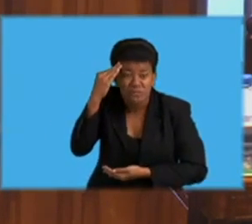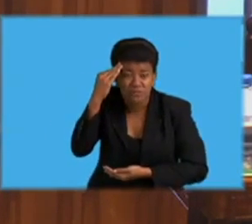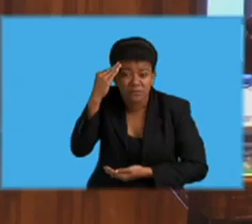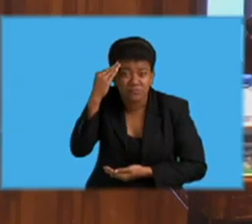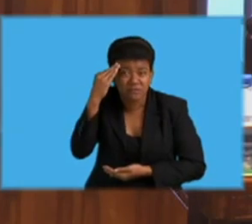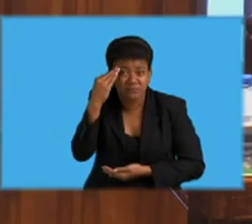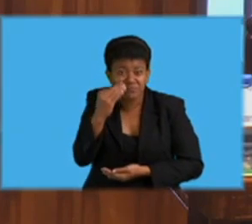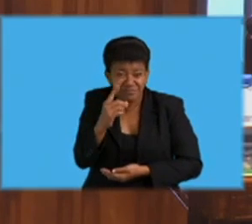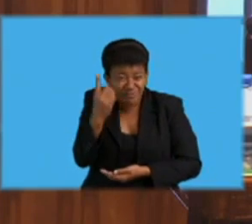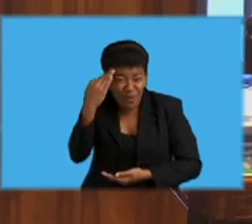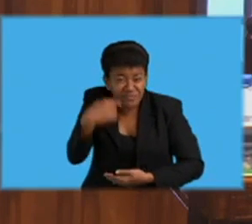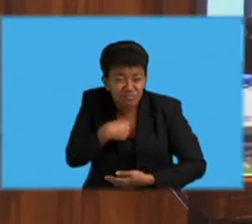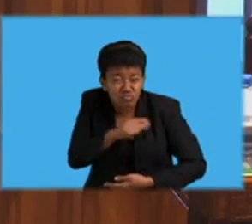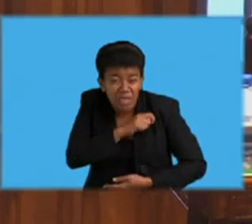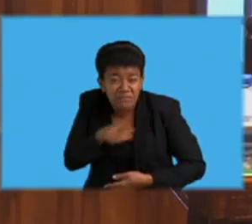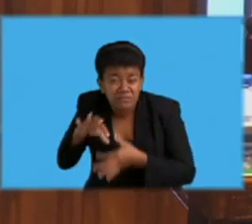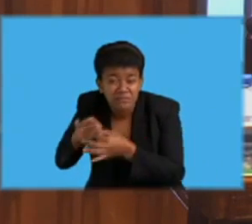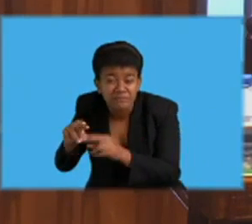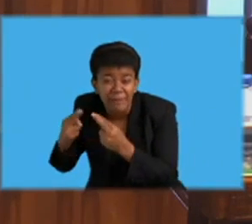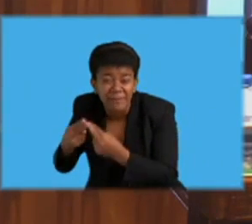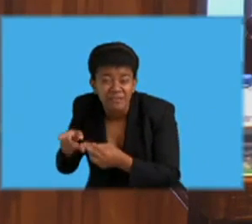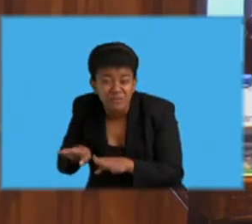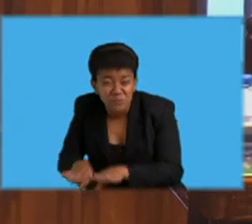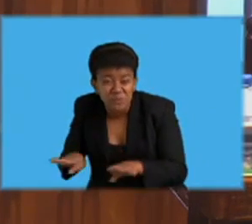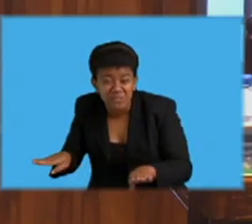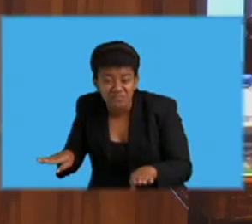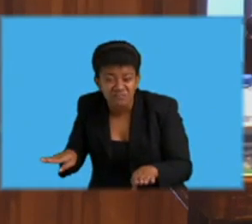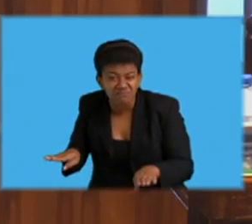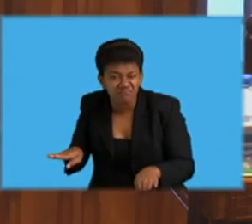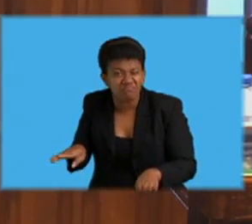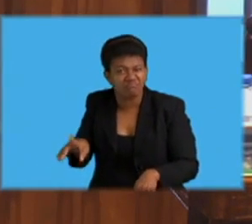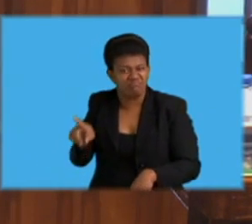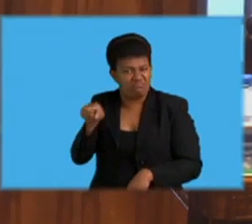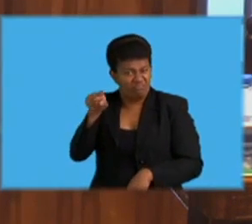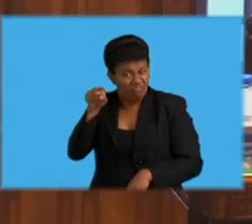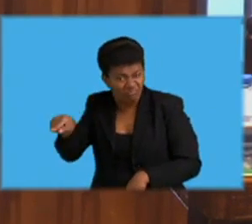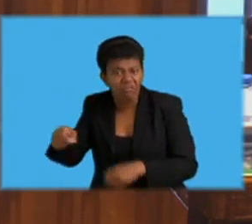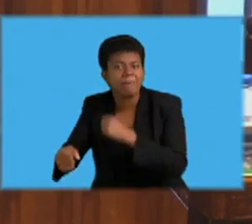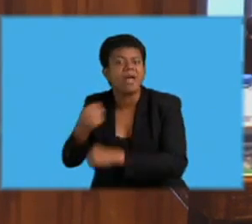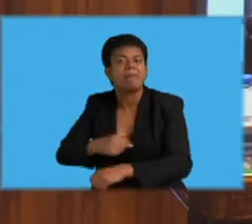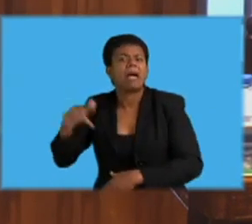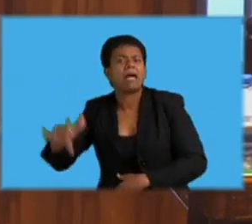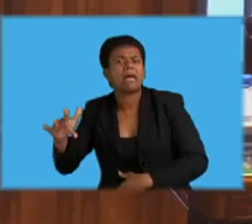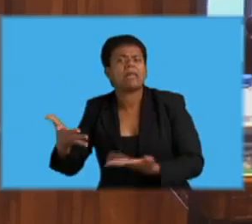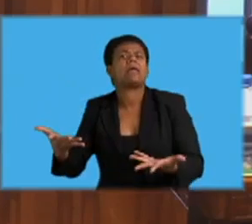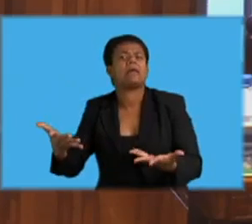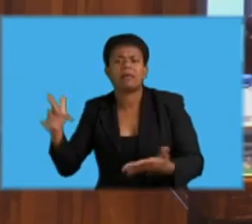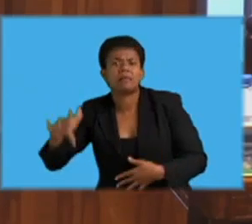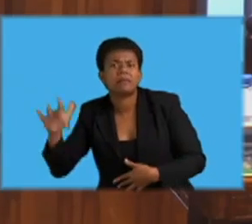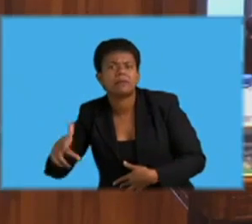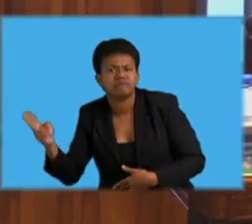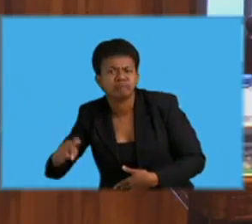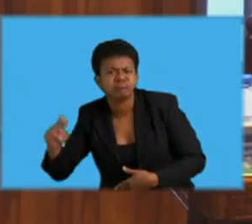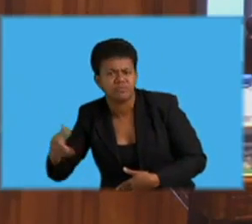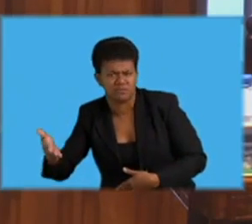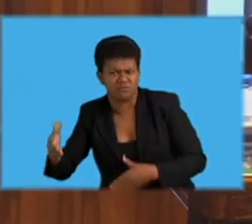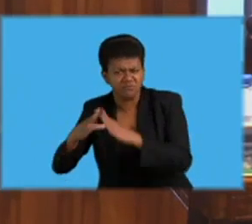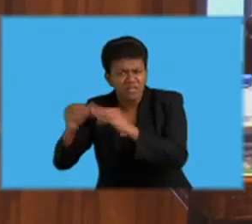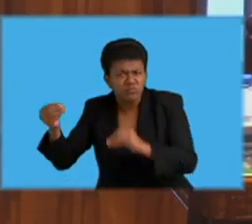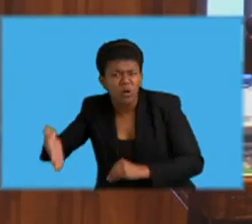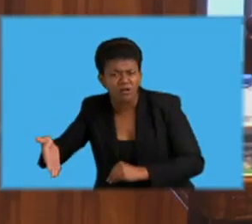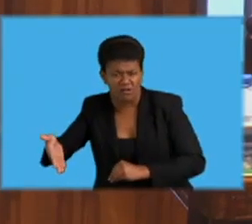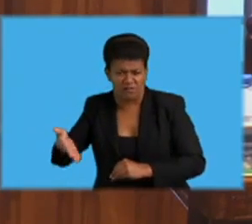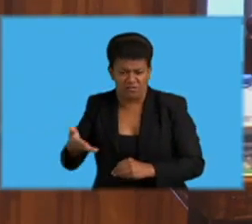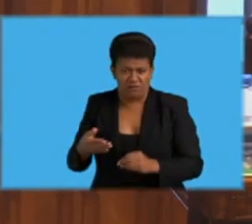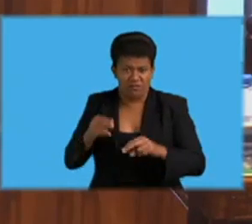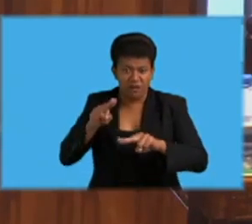raise and protect become the abusers. As far as the Fiji Police Force